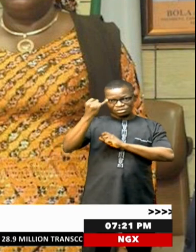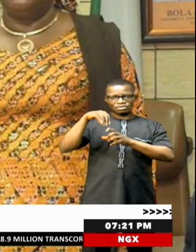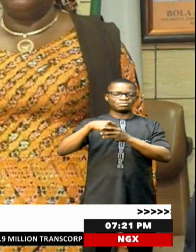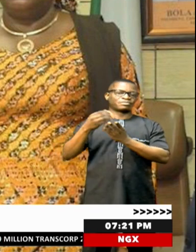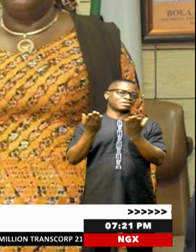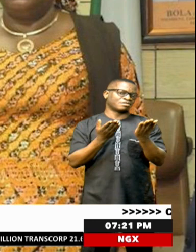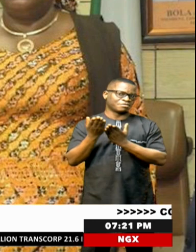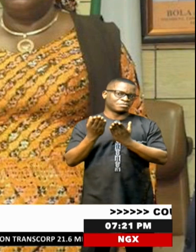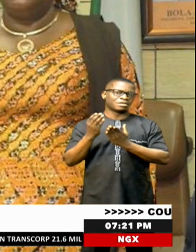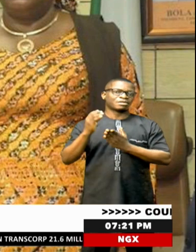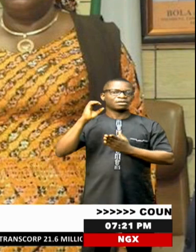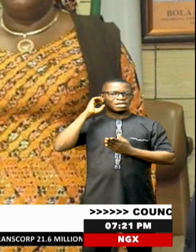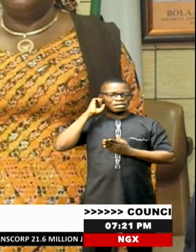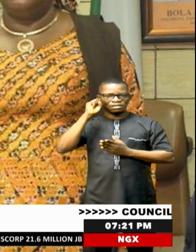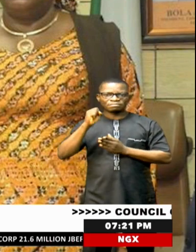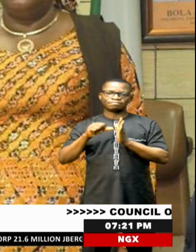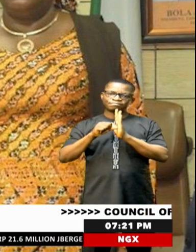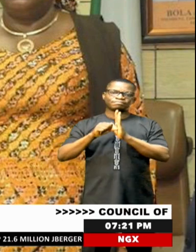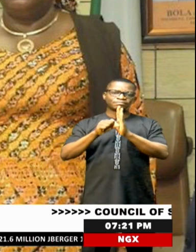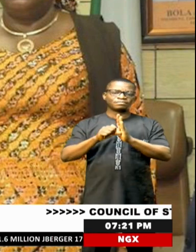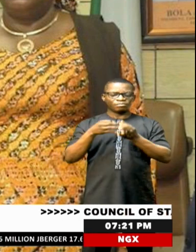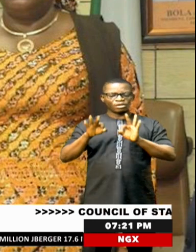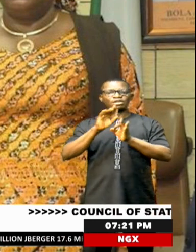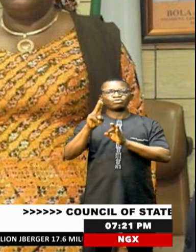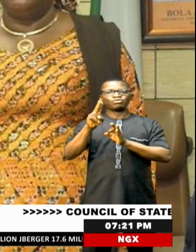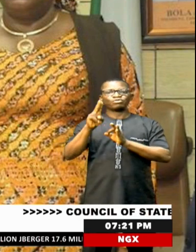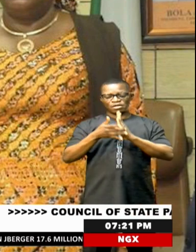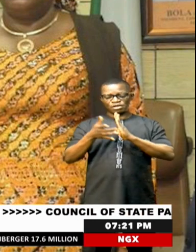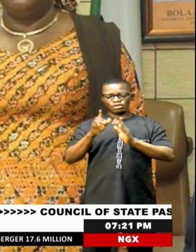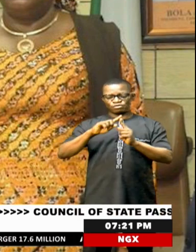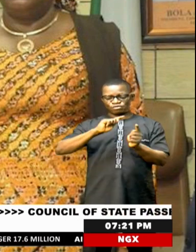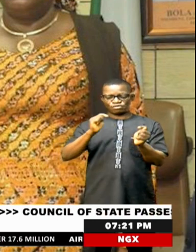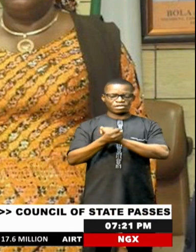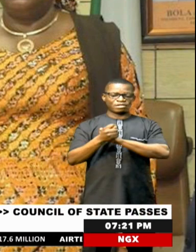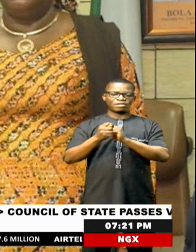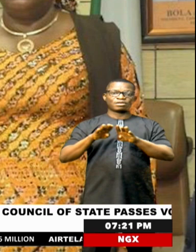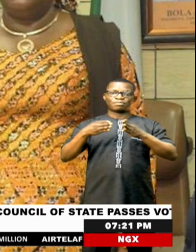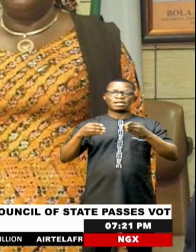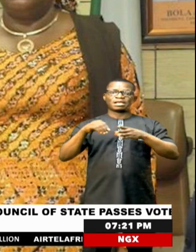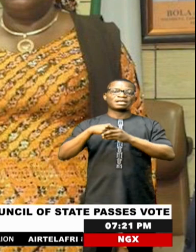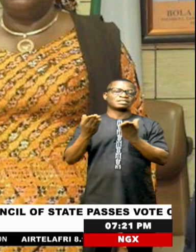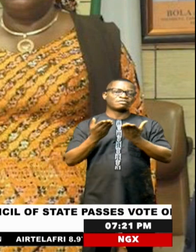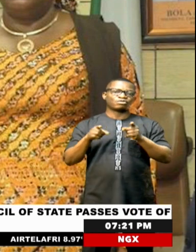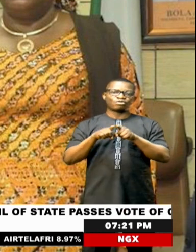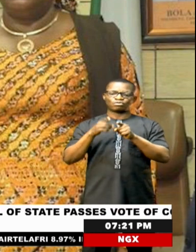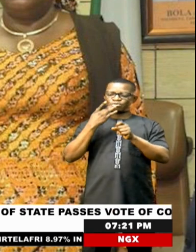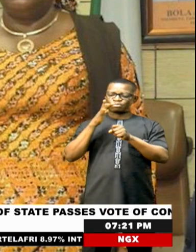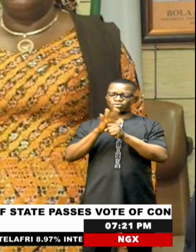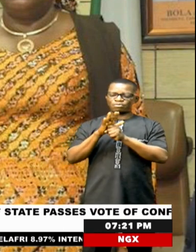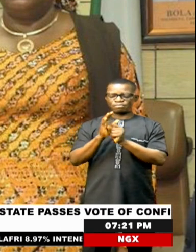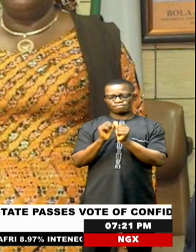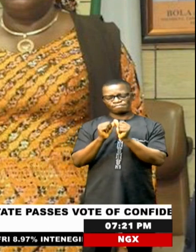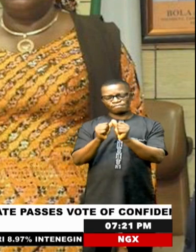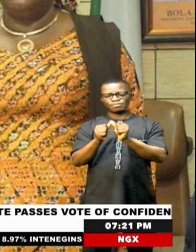She reiterated the maximum use of technology in driving transformation in the service and promised to maintain, enforce